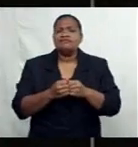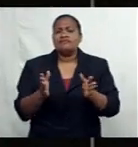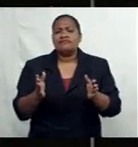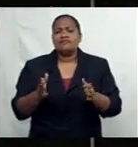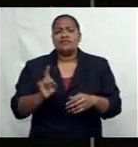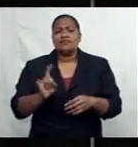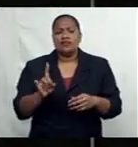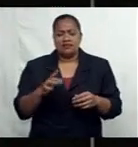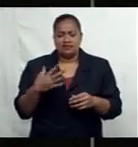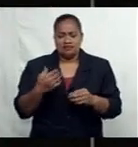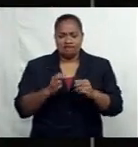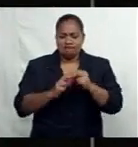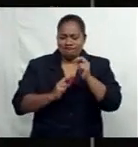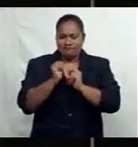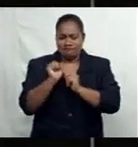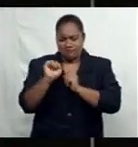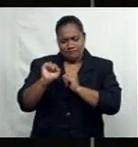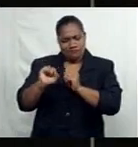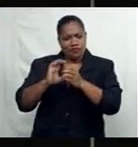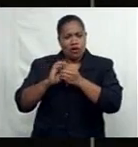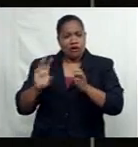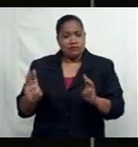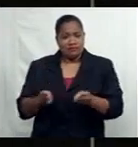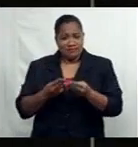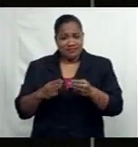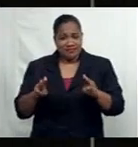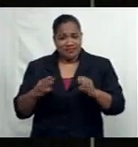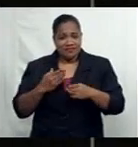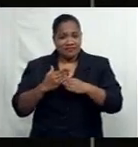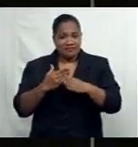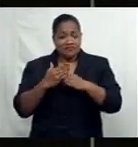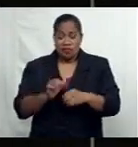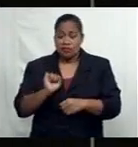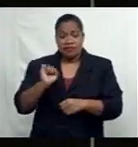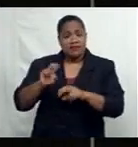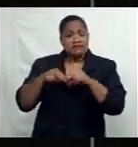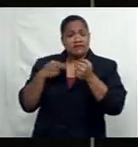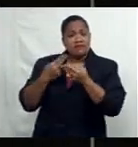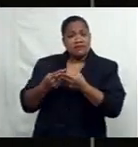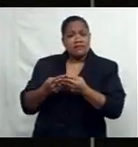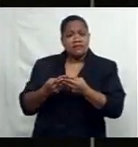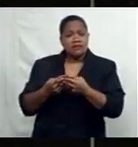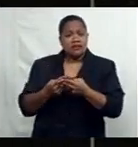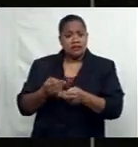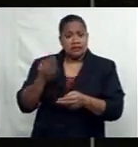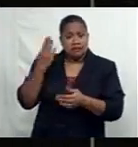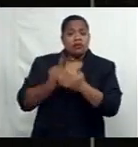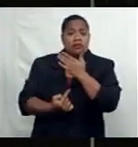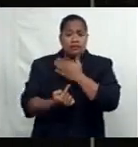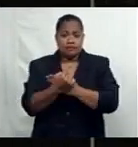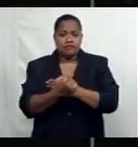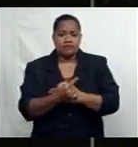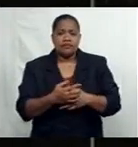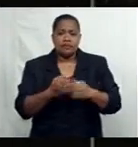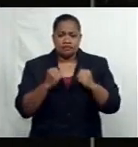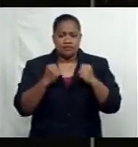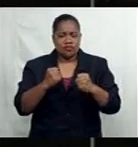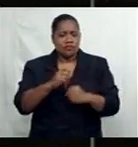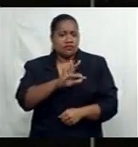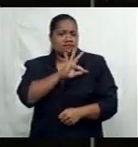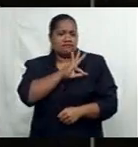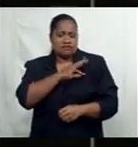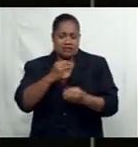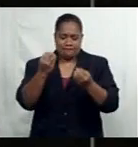music career. With no actual musicians in his immediate family, Apu Kuki held steadfast to his faith and taught himself